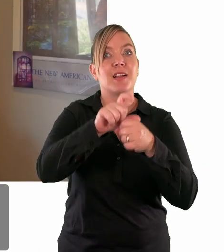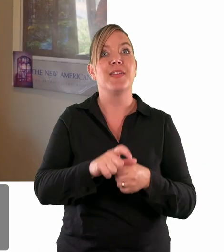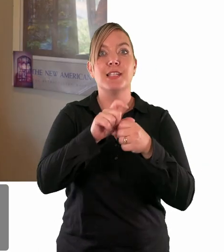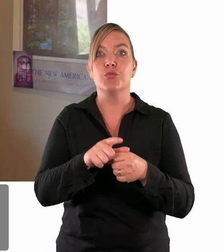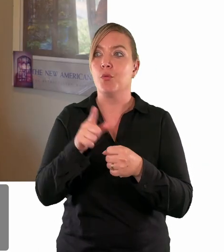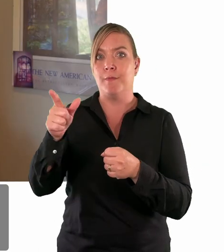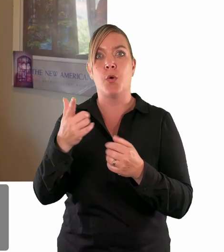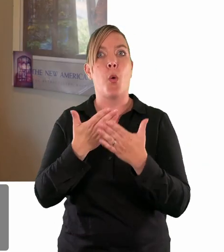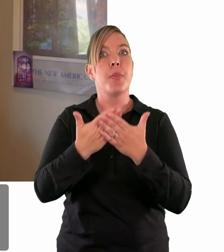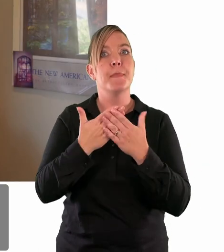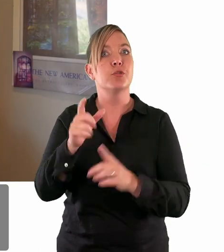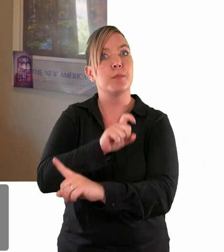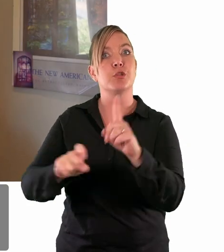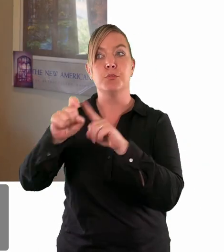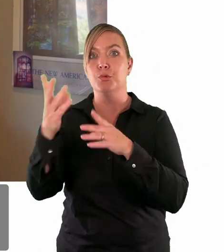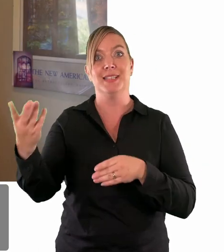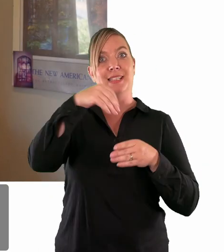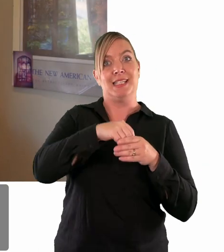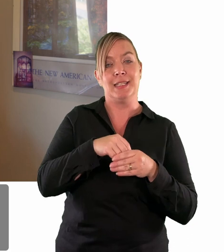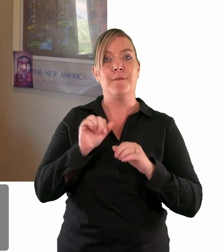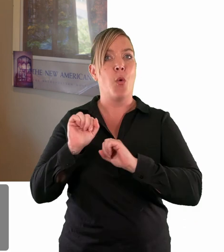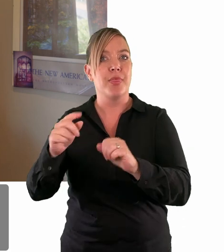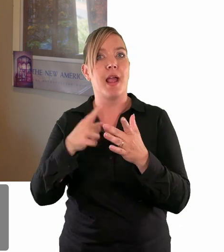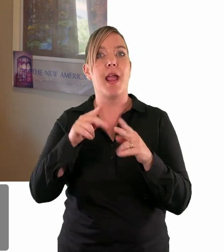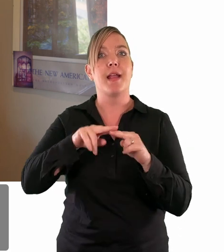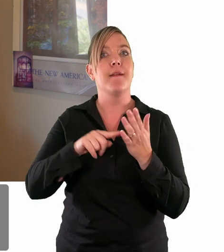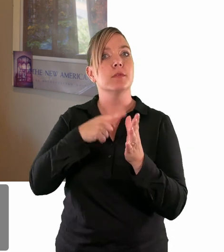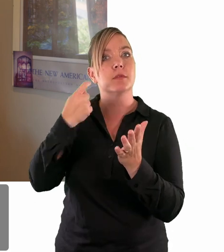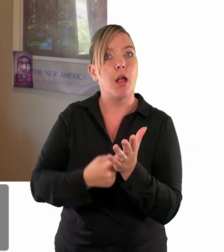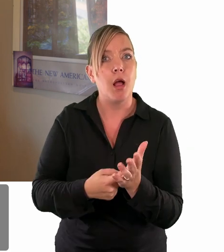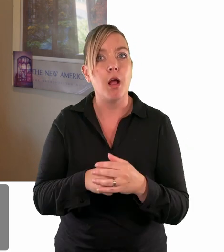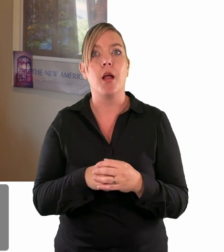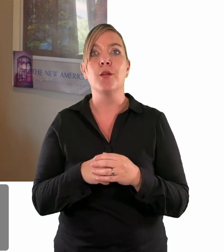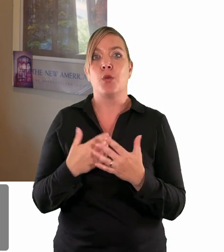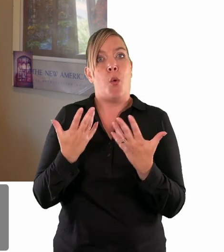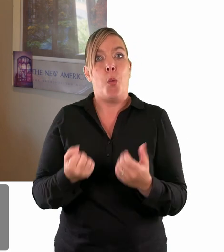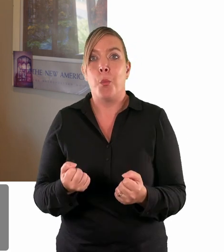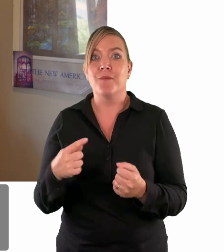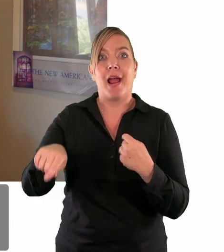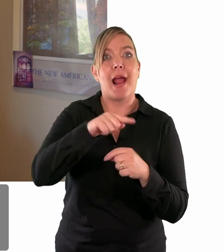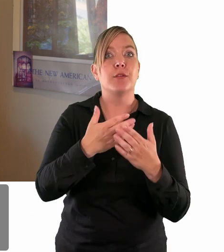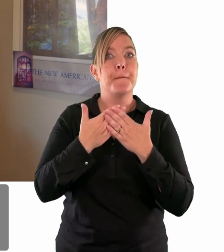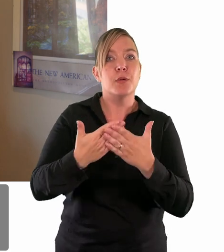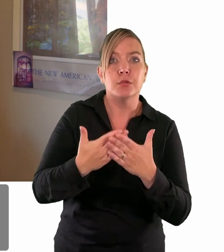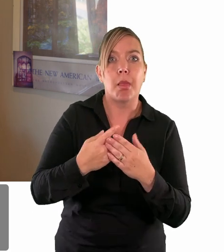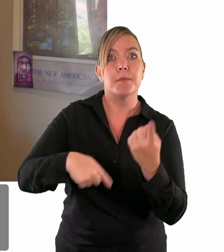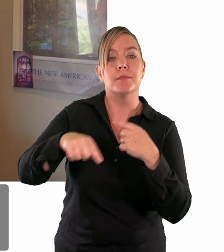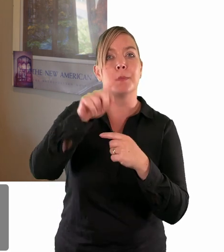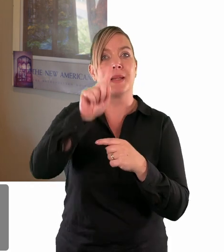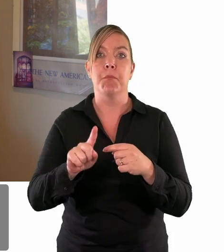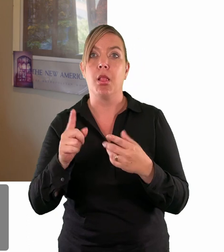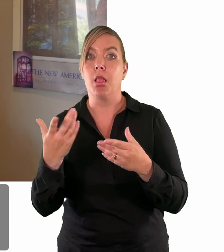us to hold their iftar and so we had uh uh muslim sisters and brothers with us in the cathedral